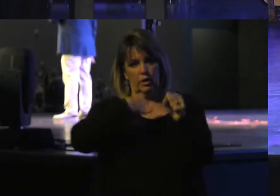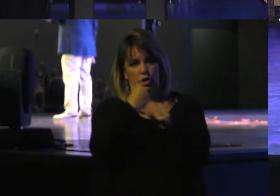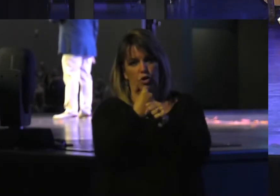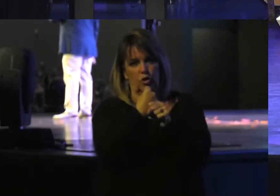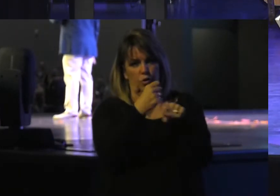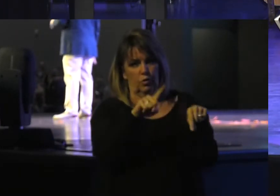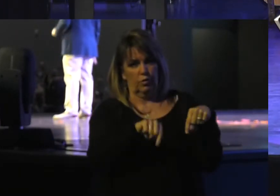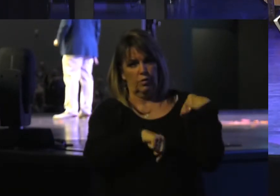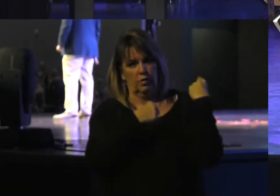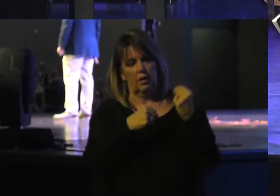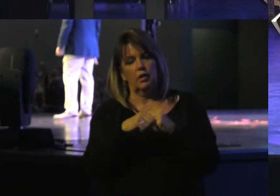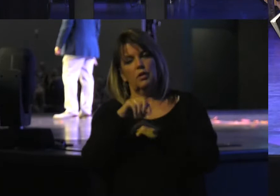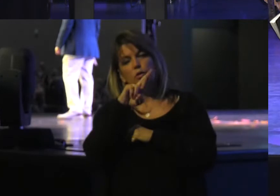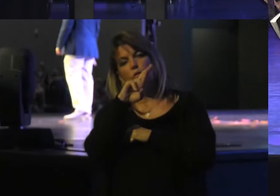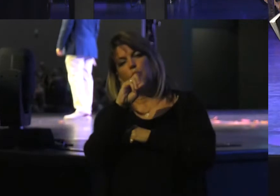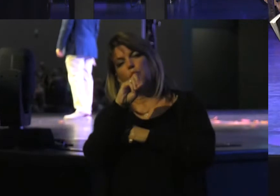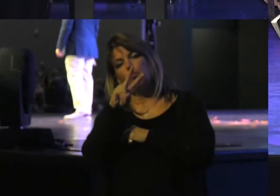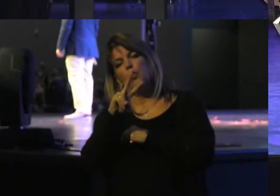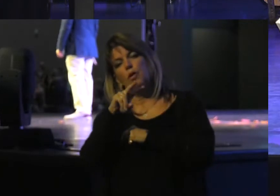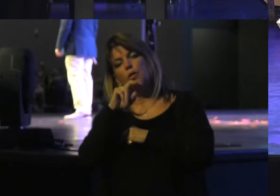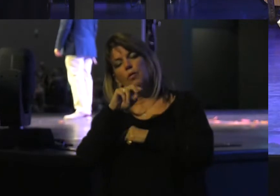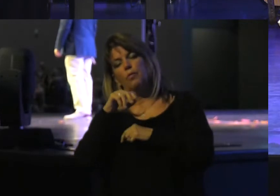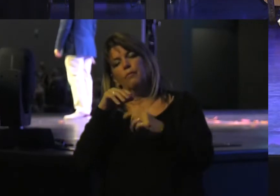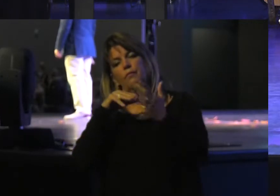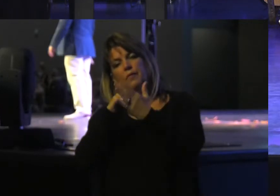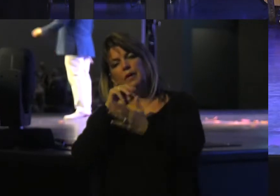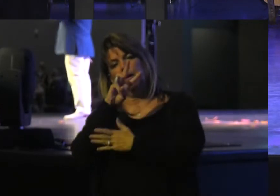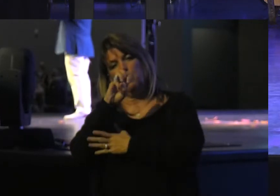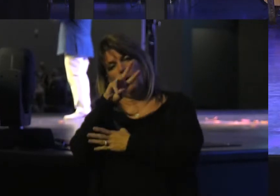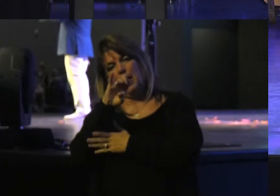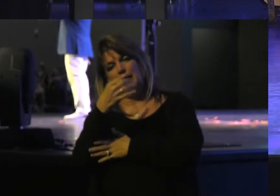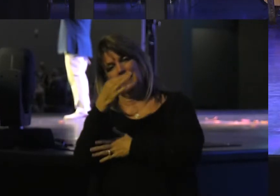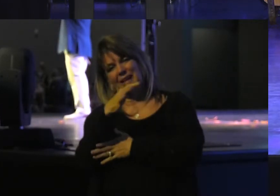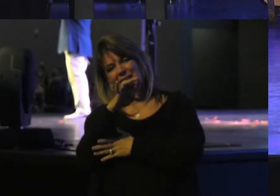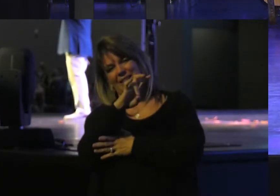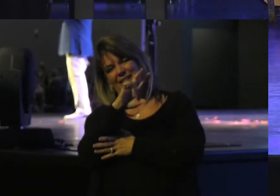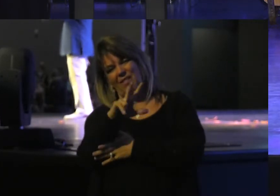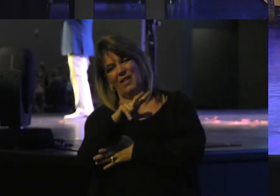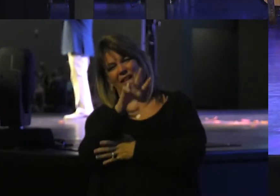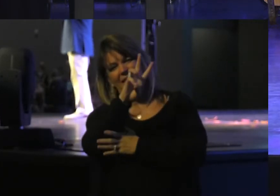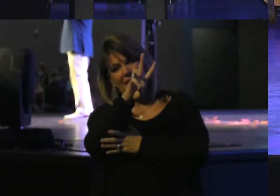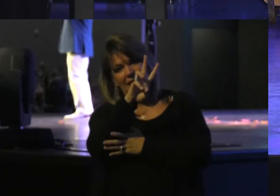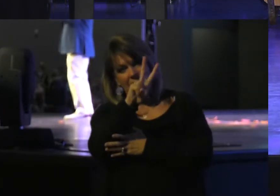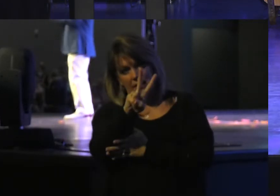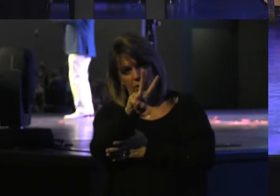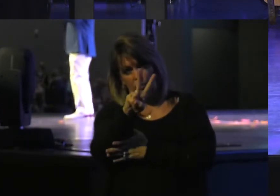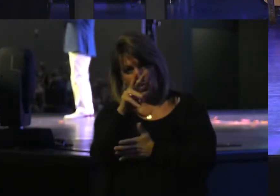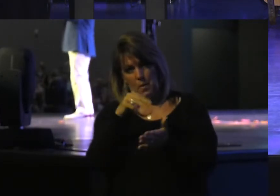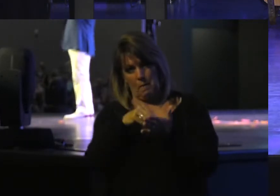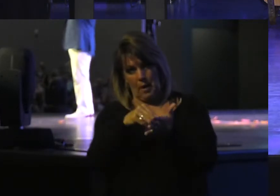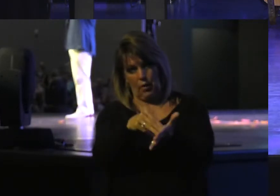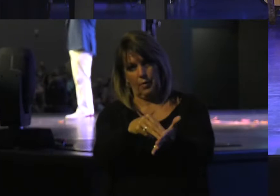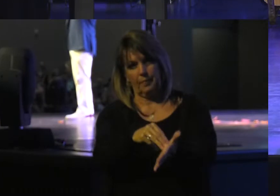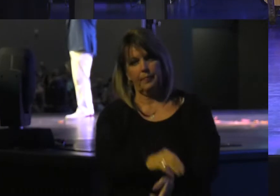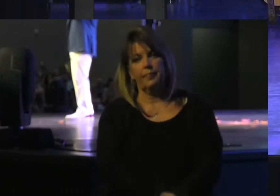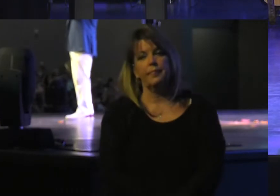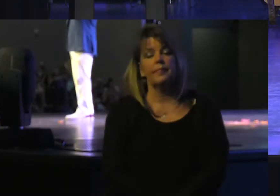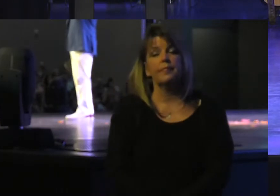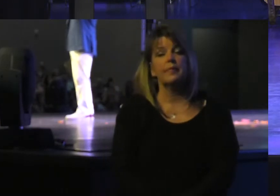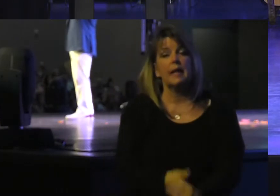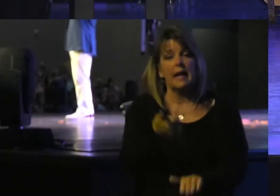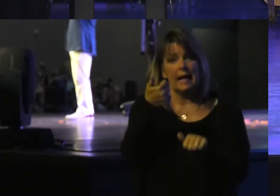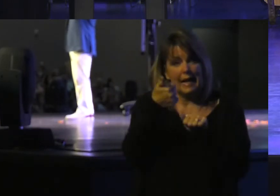since Roe v. Wade In 1973 In 1973 62 million 62